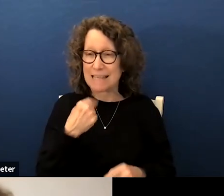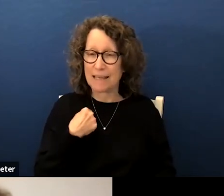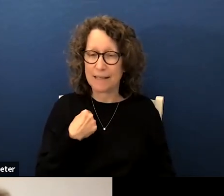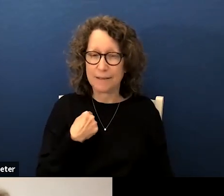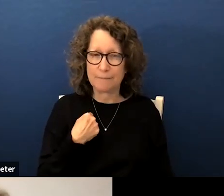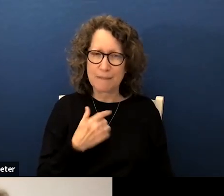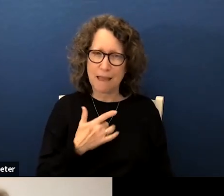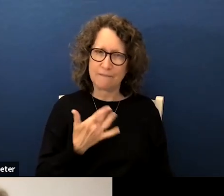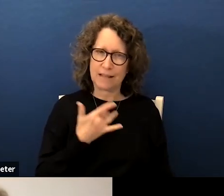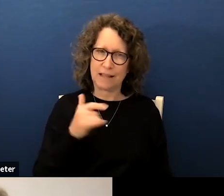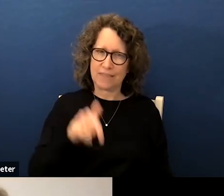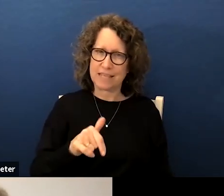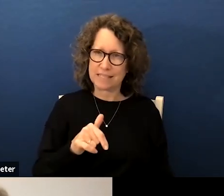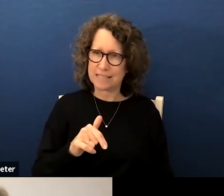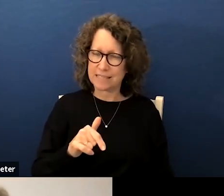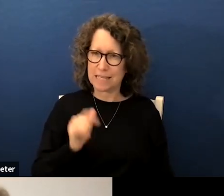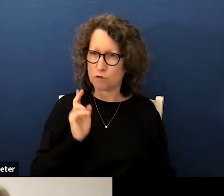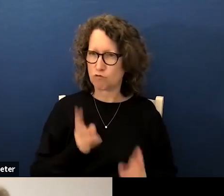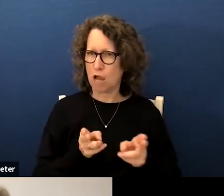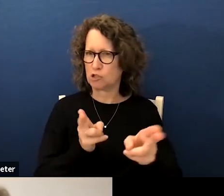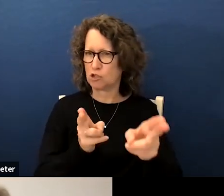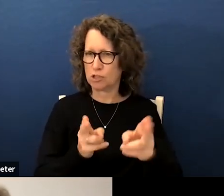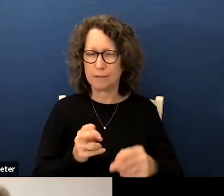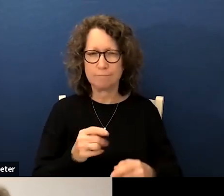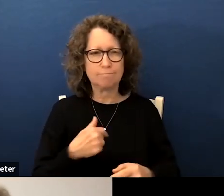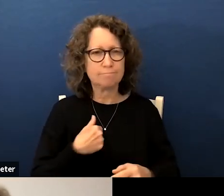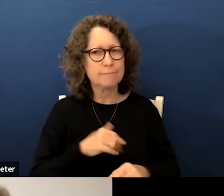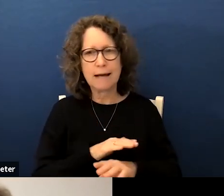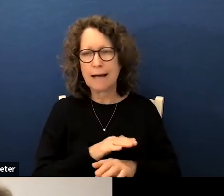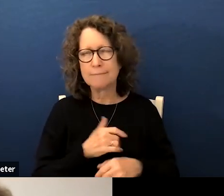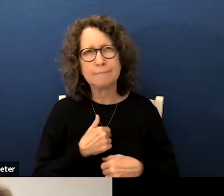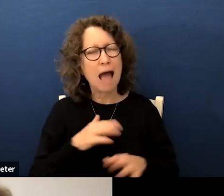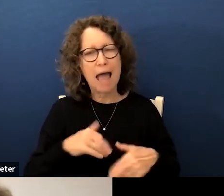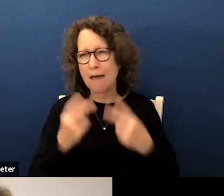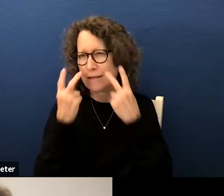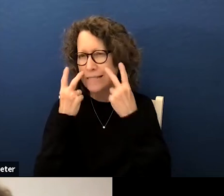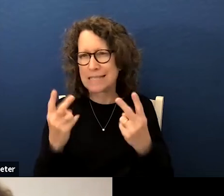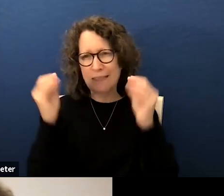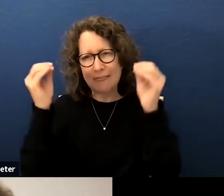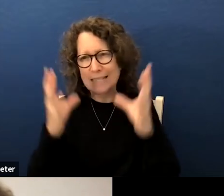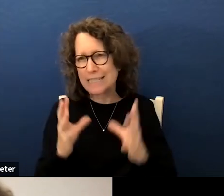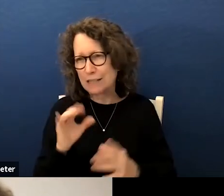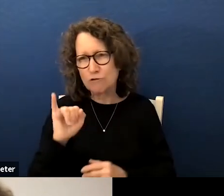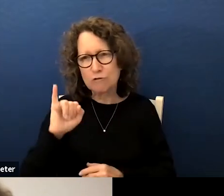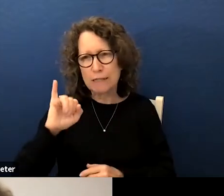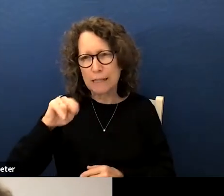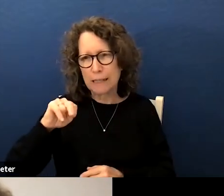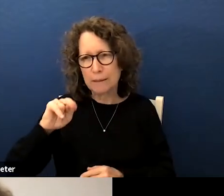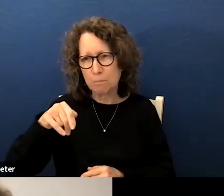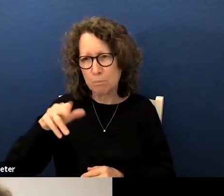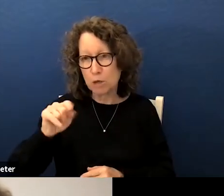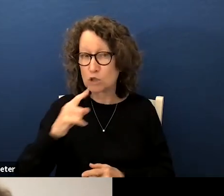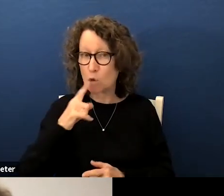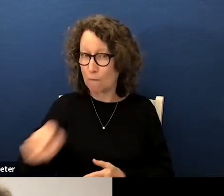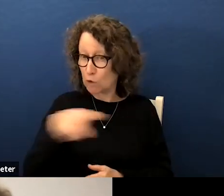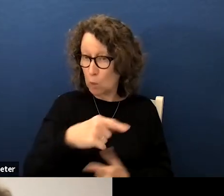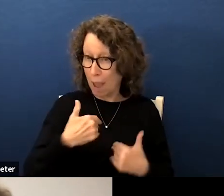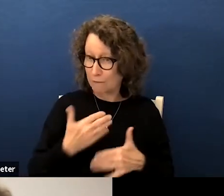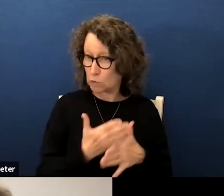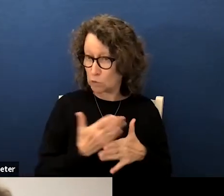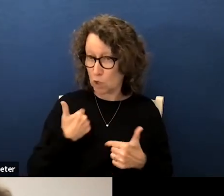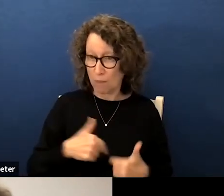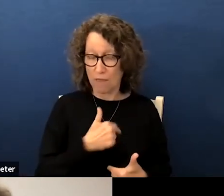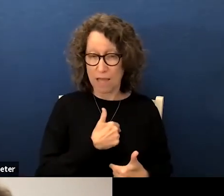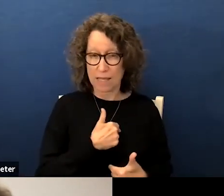feel this is rushed i do not i haven't seen the teacher input so if you have it to share with